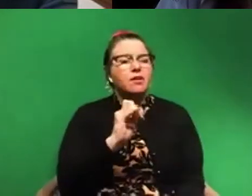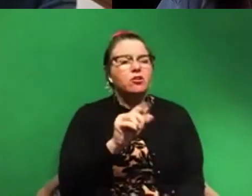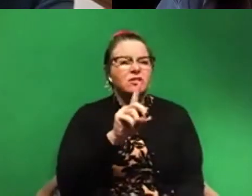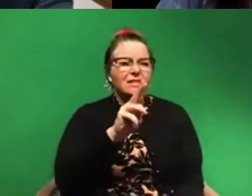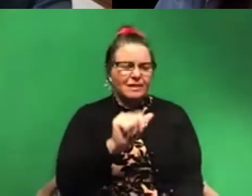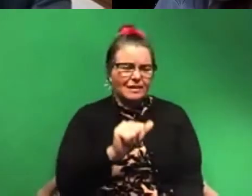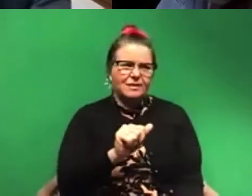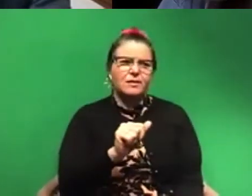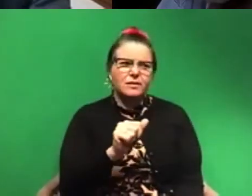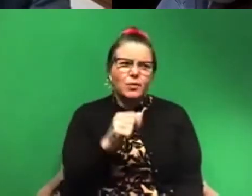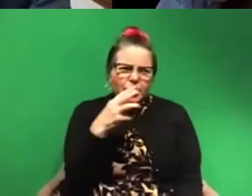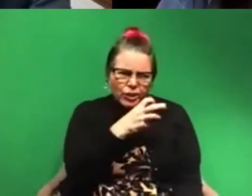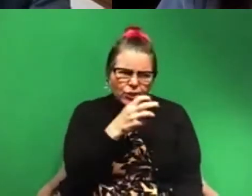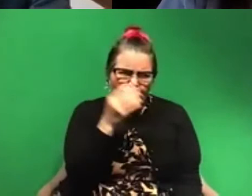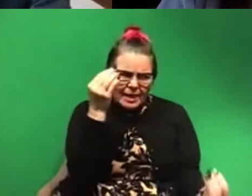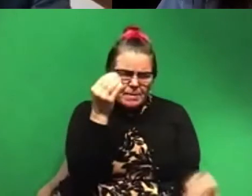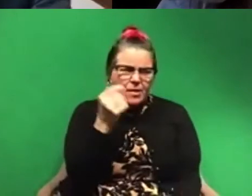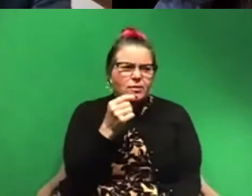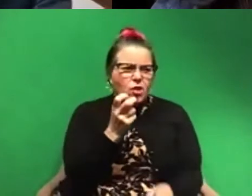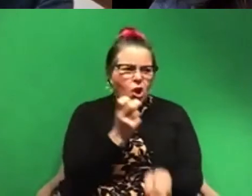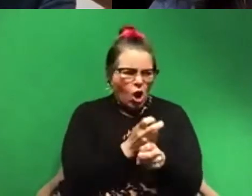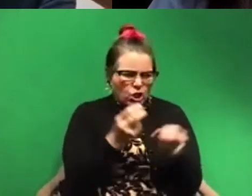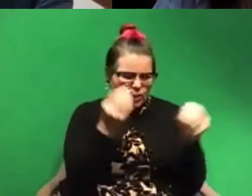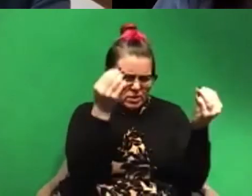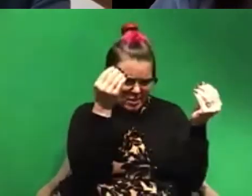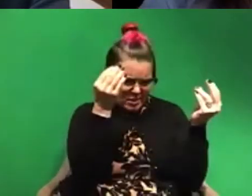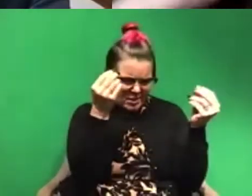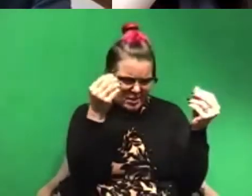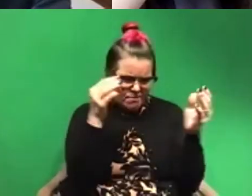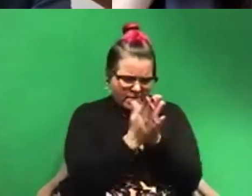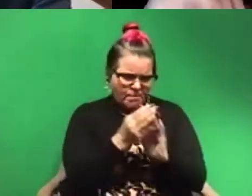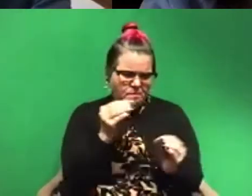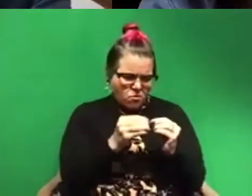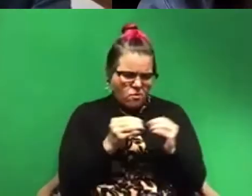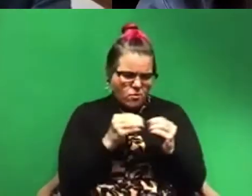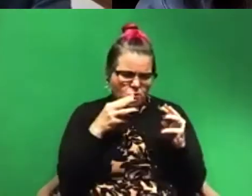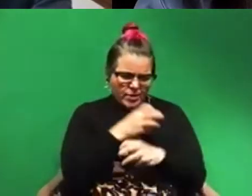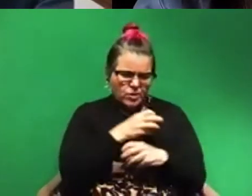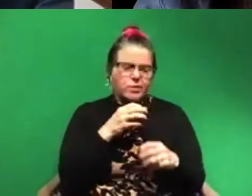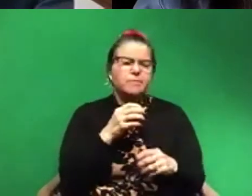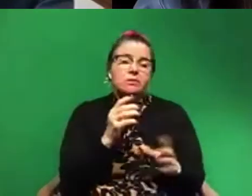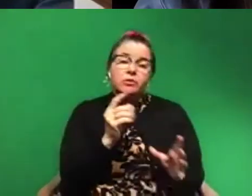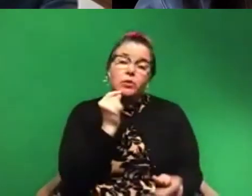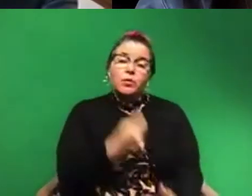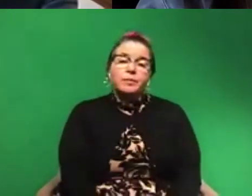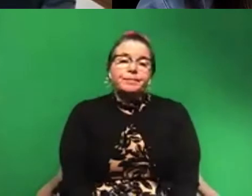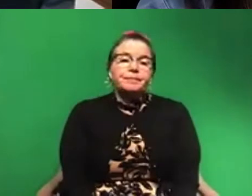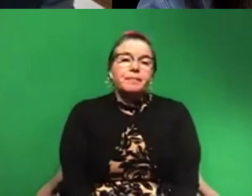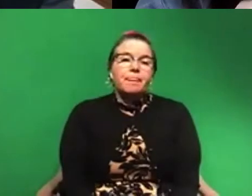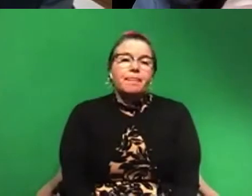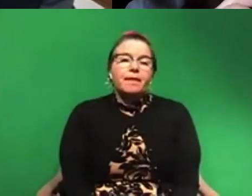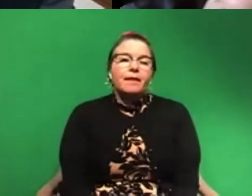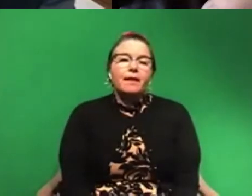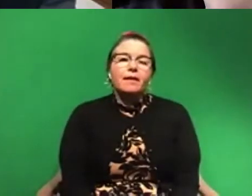Like the harder you think about it, the weirder it is. It's so cool. Um, but it, that's a little advanced probably for our audience. So, um,